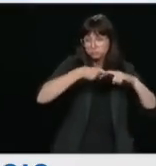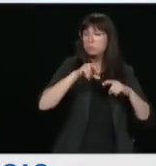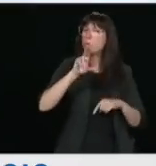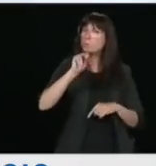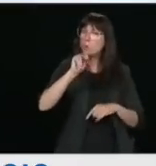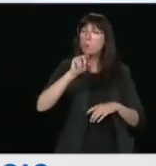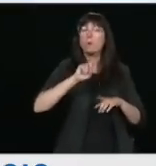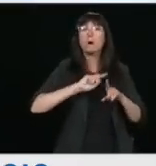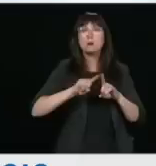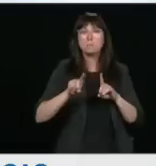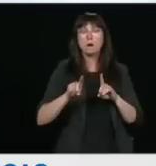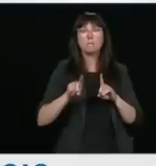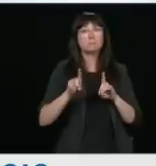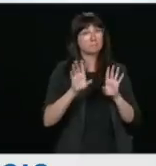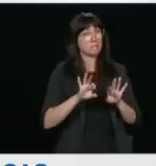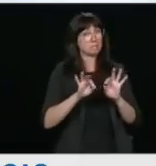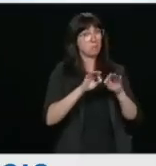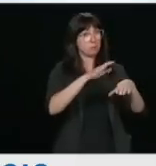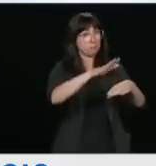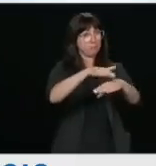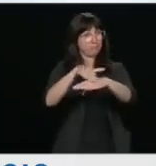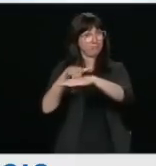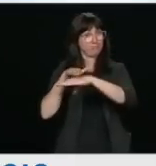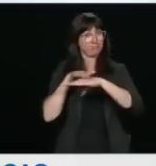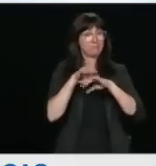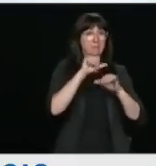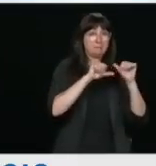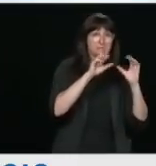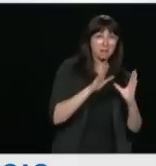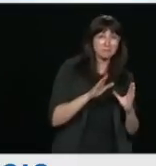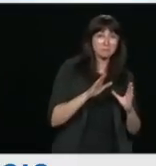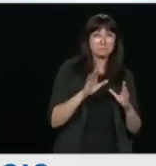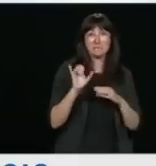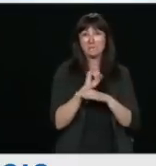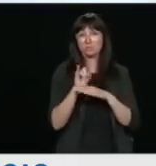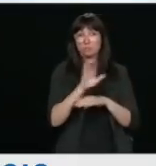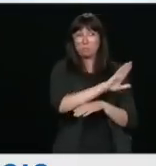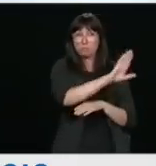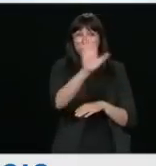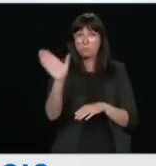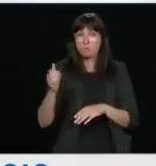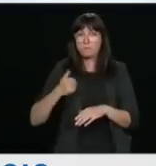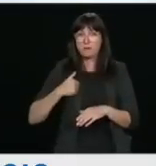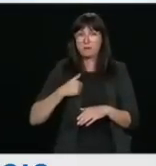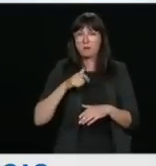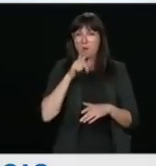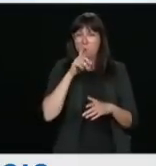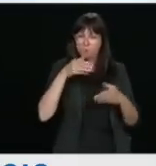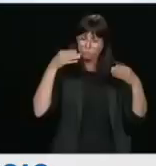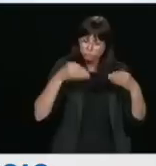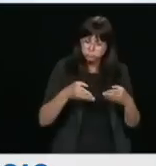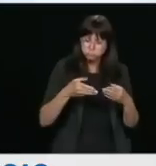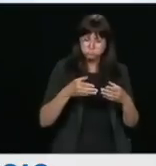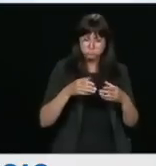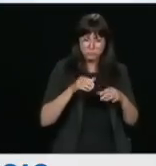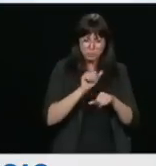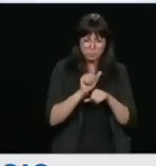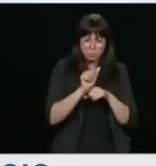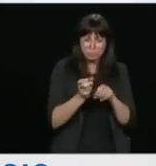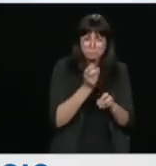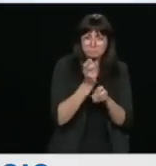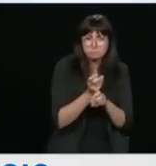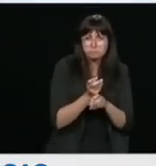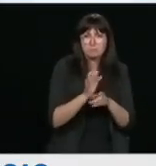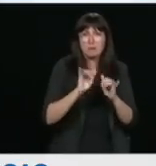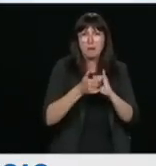those scientists and industries right across Canada who are working very diligently to find that vaccine. Canadians and the